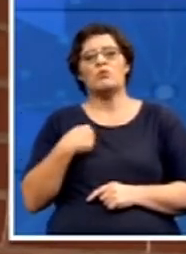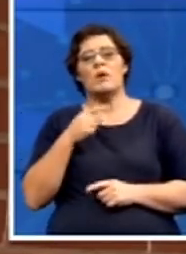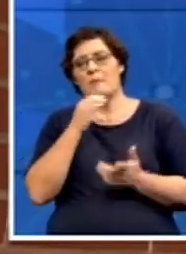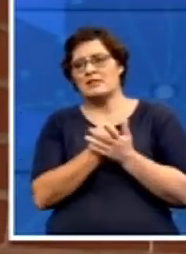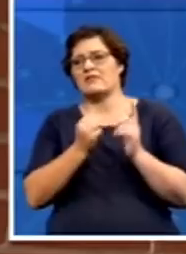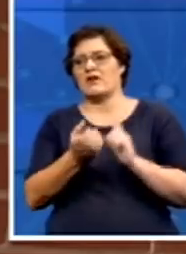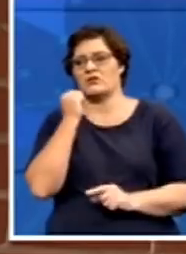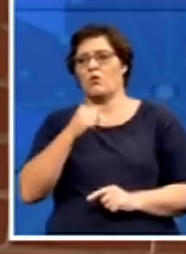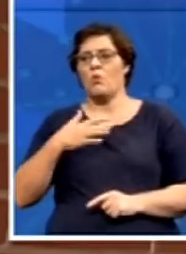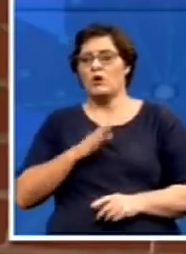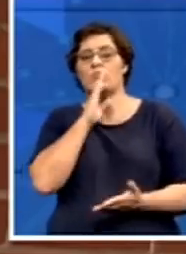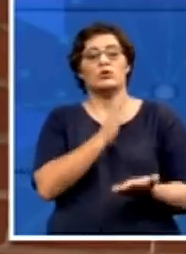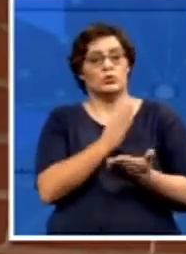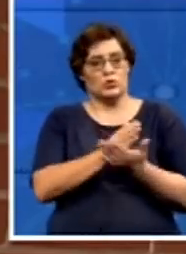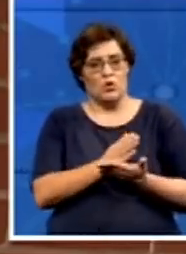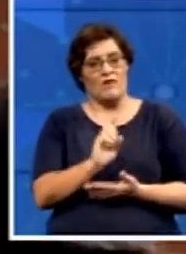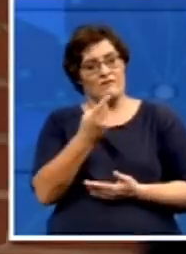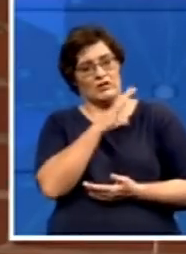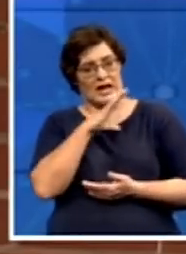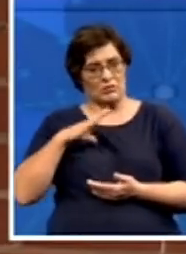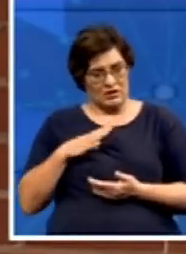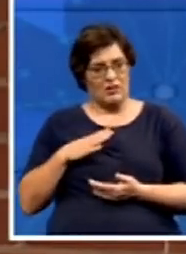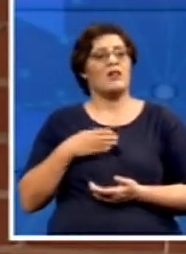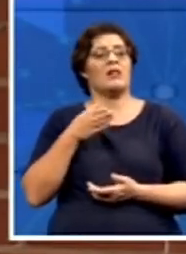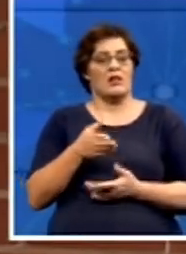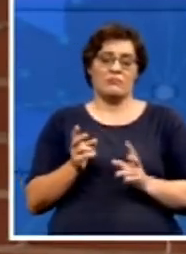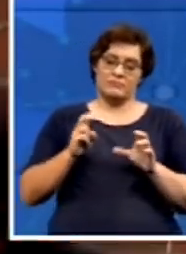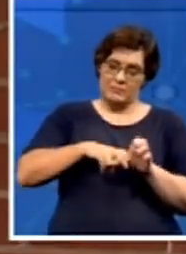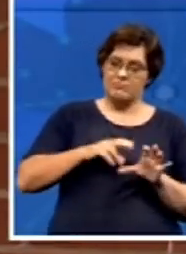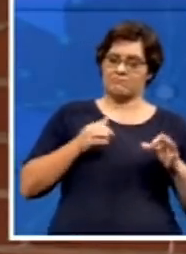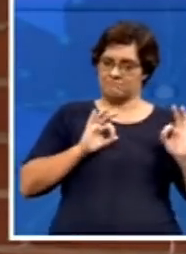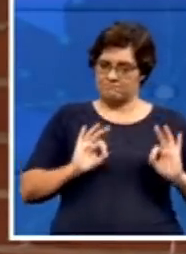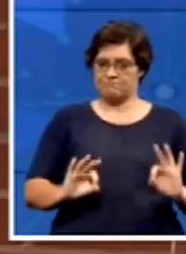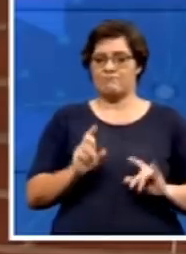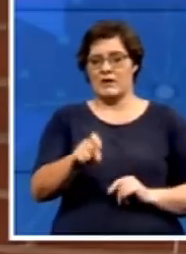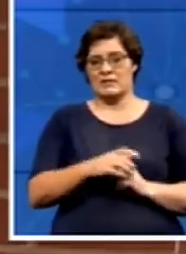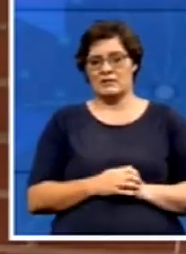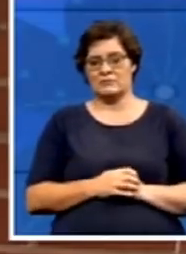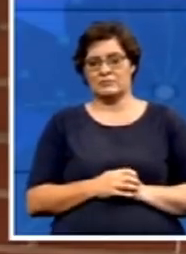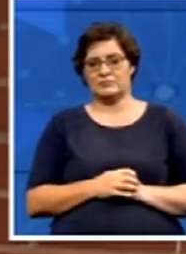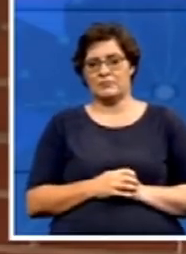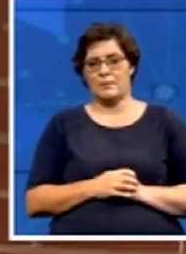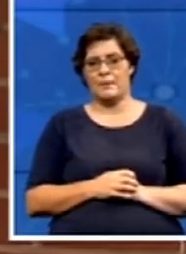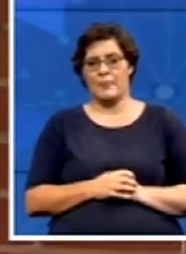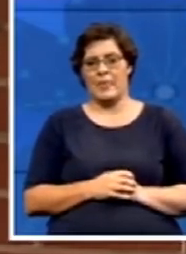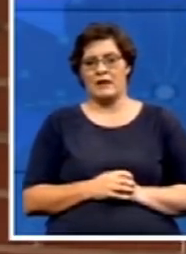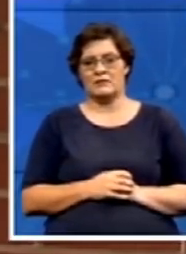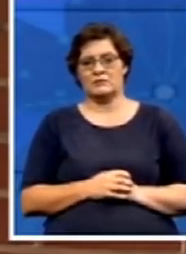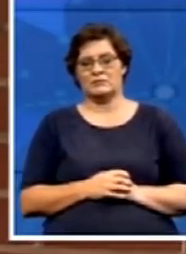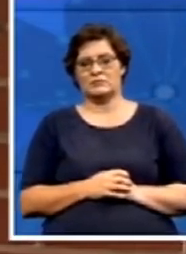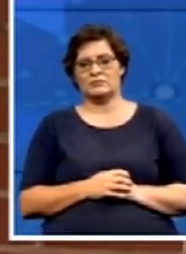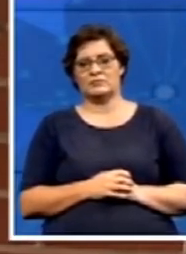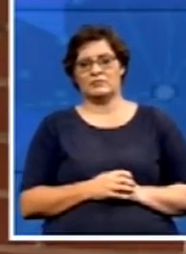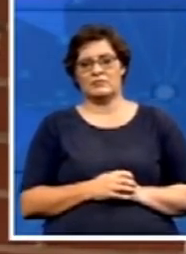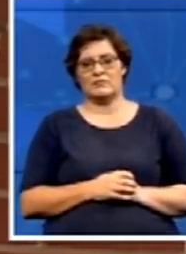first council sitting is absolutely above board. And your respondents are caught in the province? Yes, as well as the Mgeni municipality and